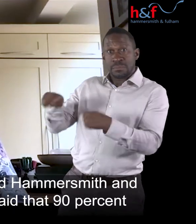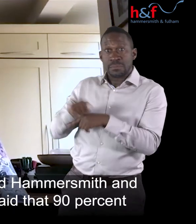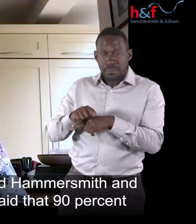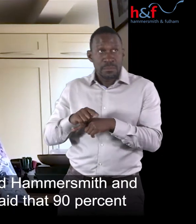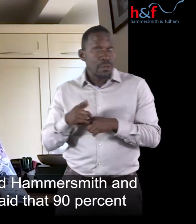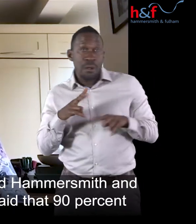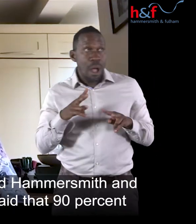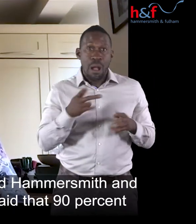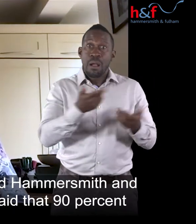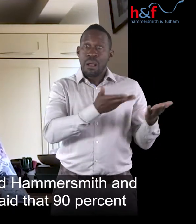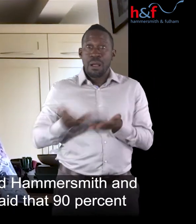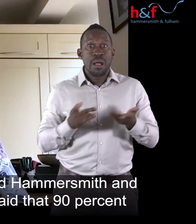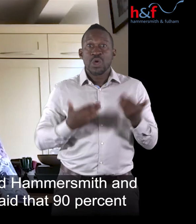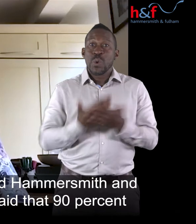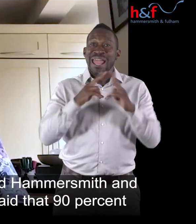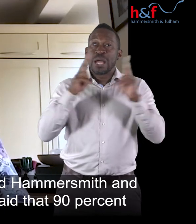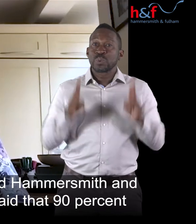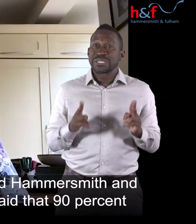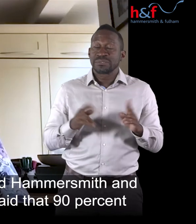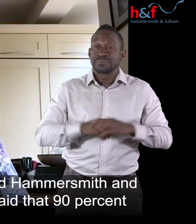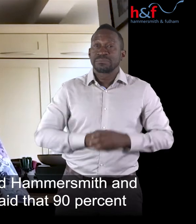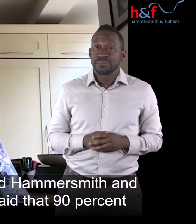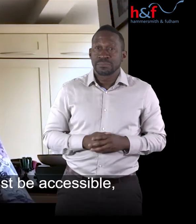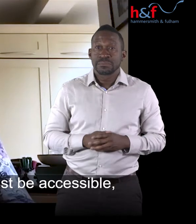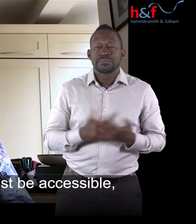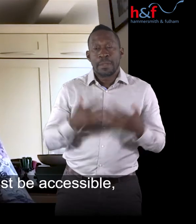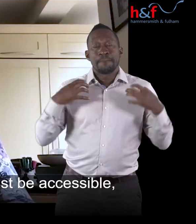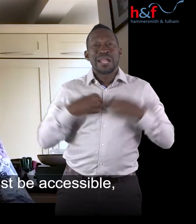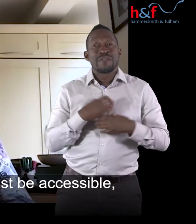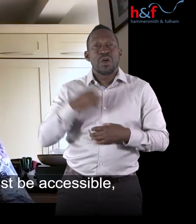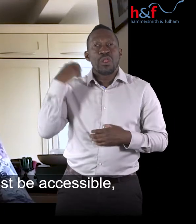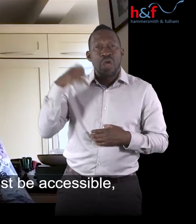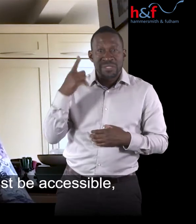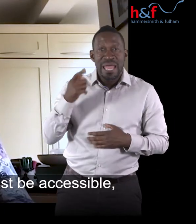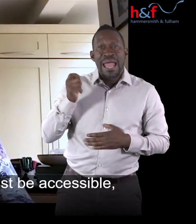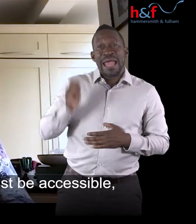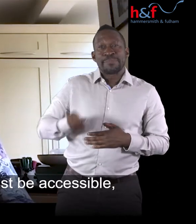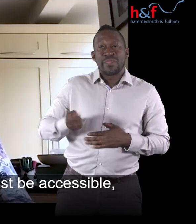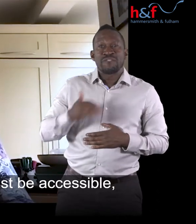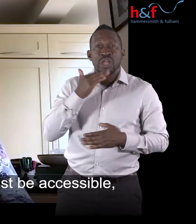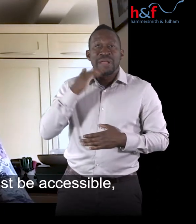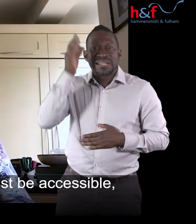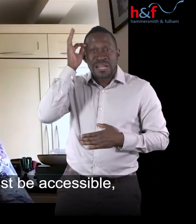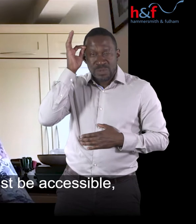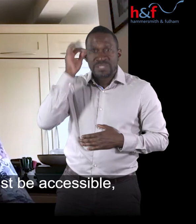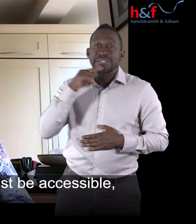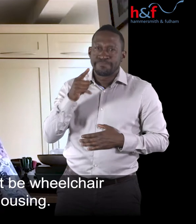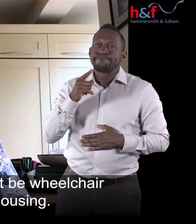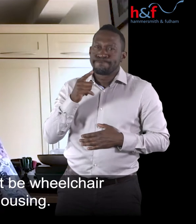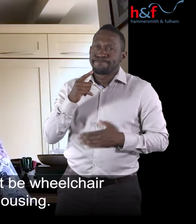Hammersmith and Fulham Council have said that 90% of all new housing must be accessible